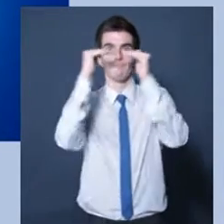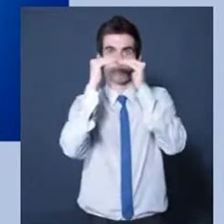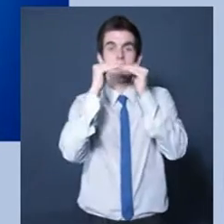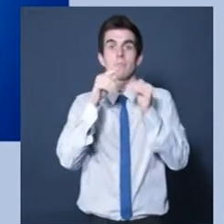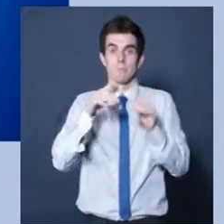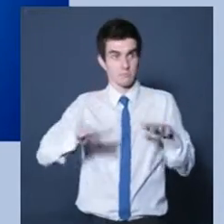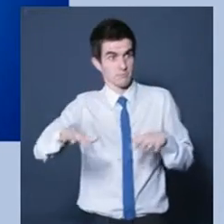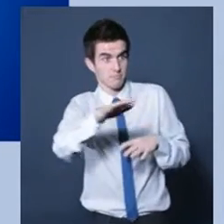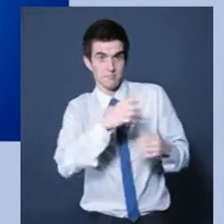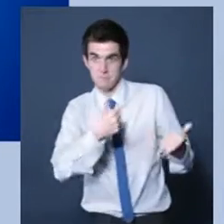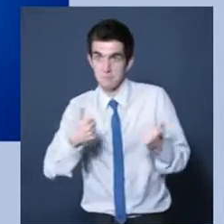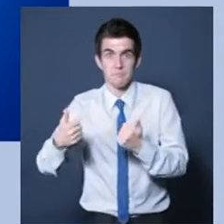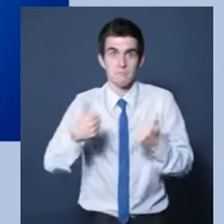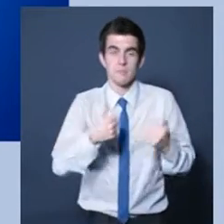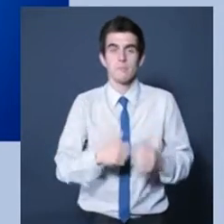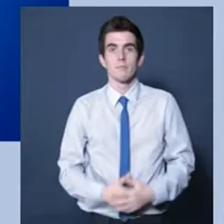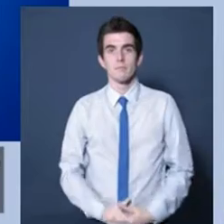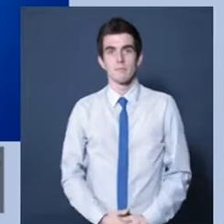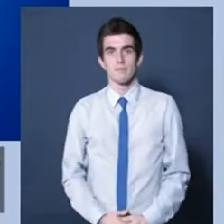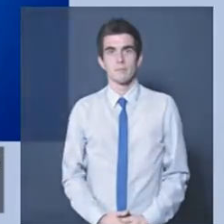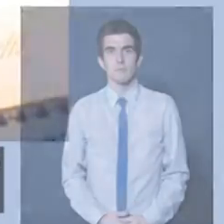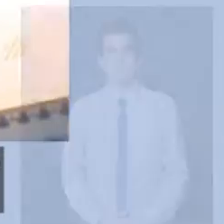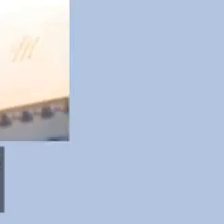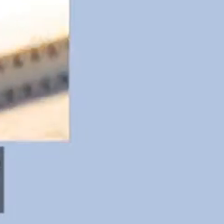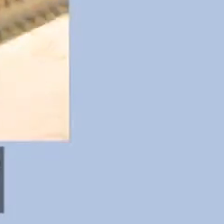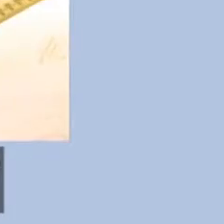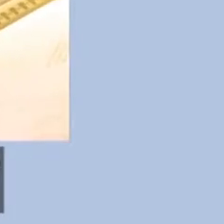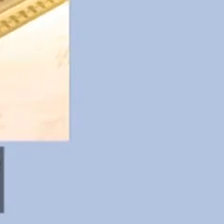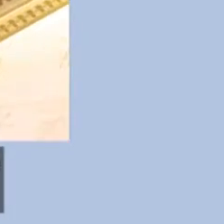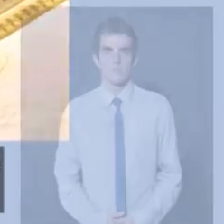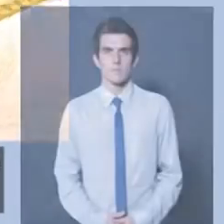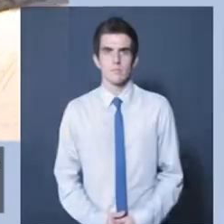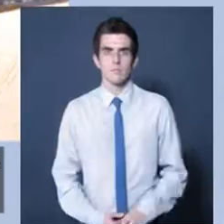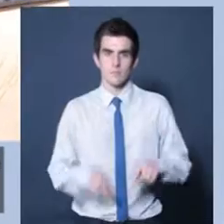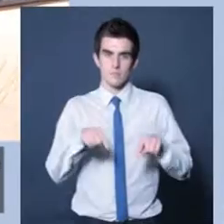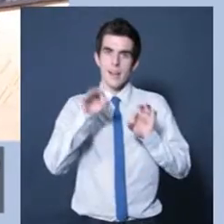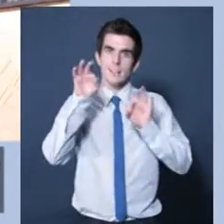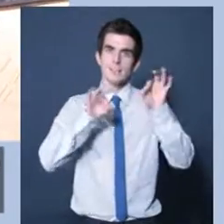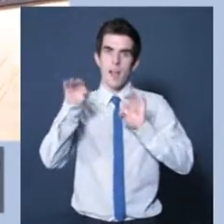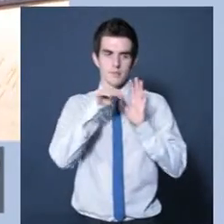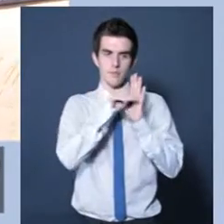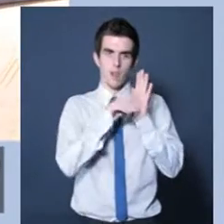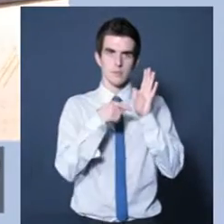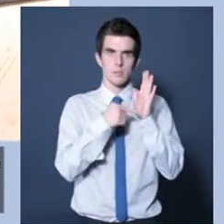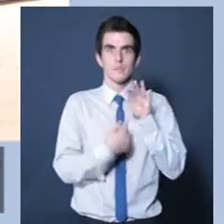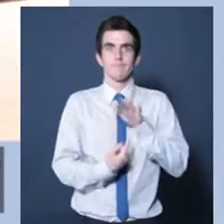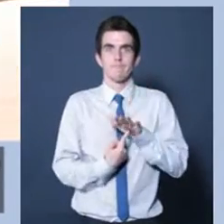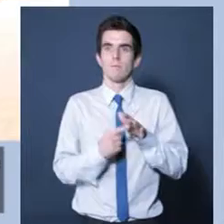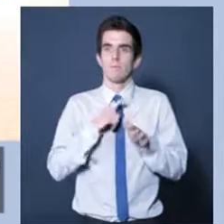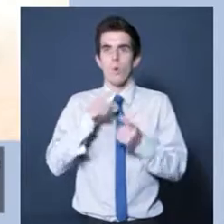sure that it's ongoing for the people who will use the building. Standards in the design process